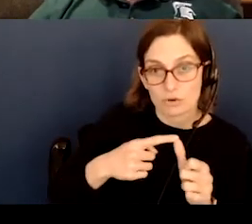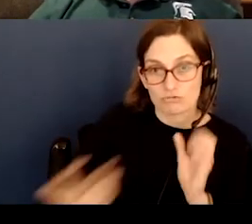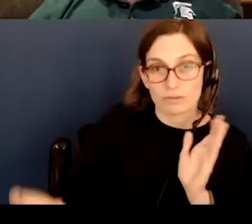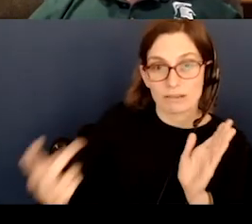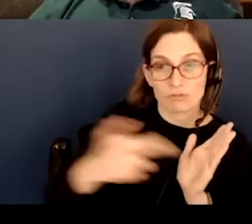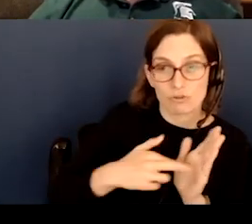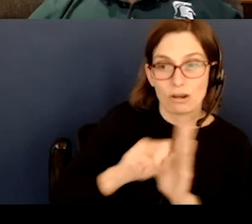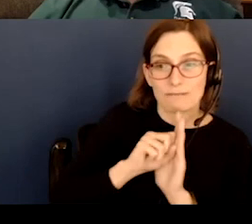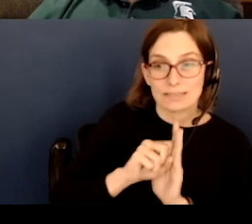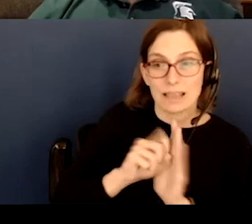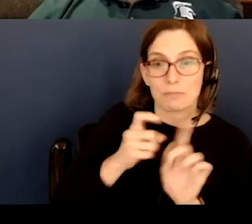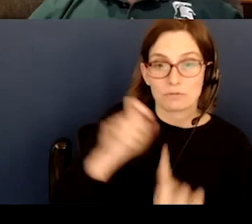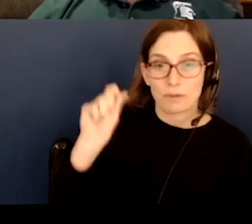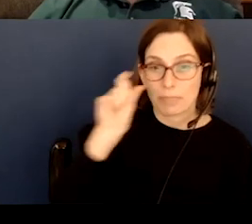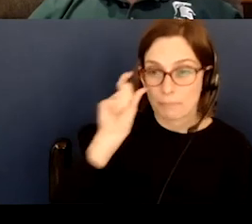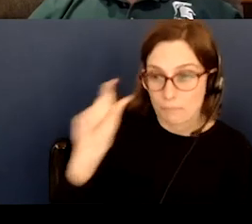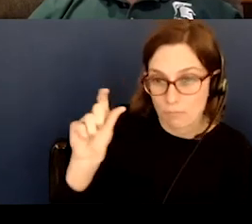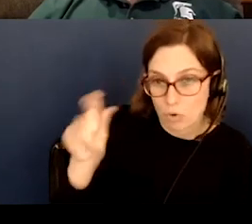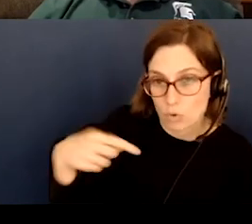since, um,